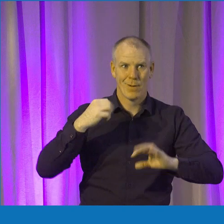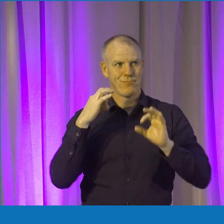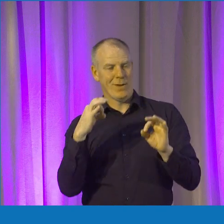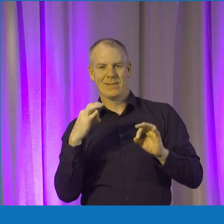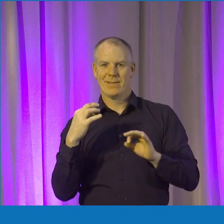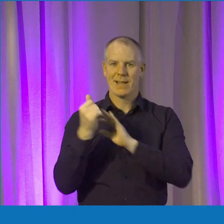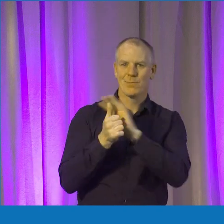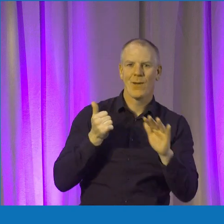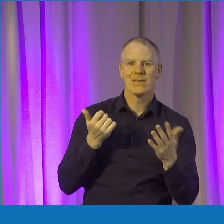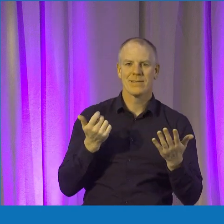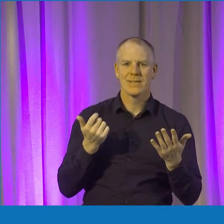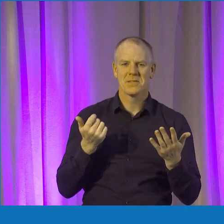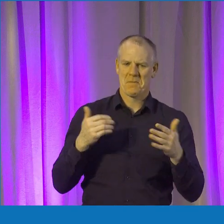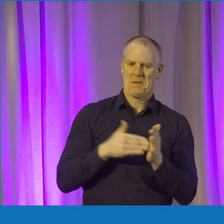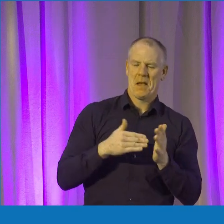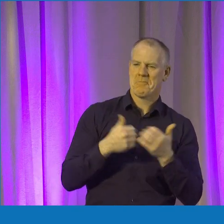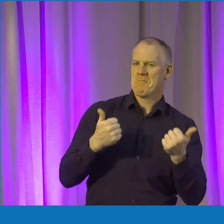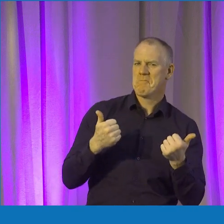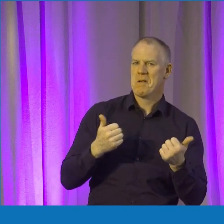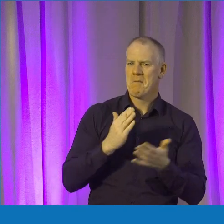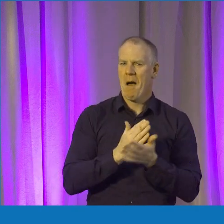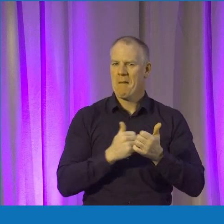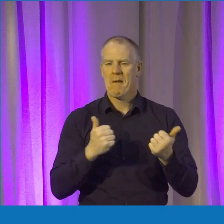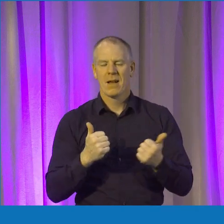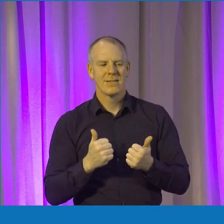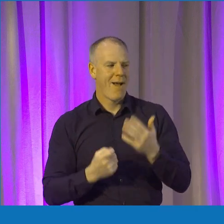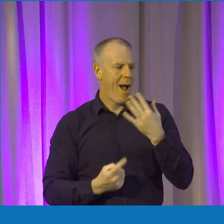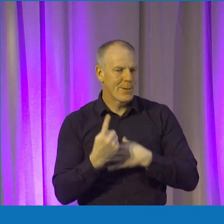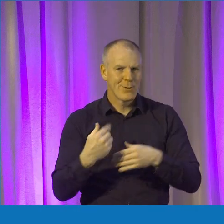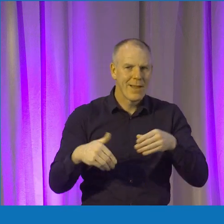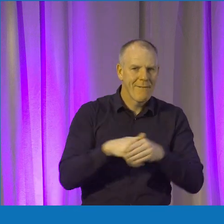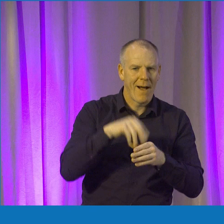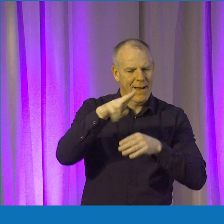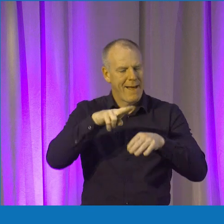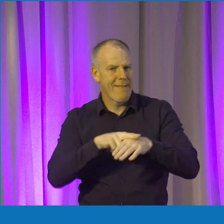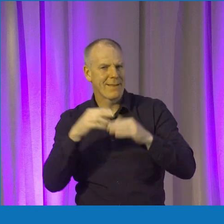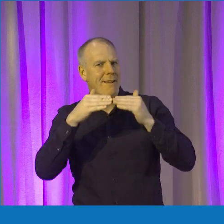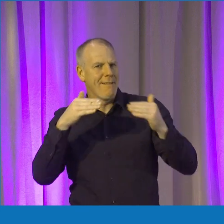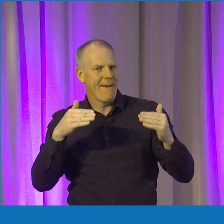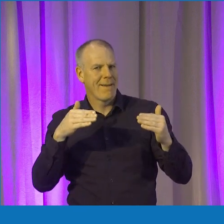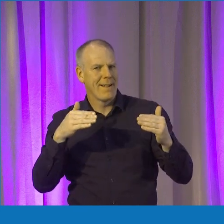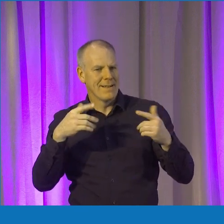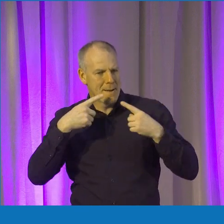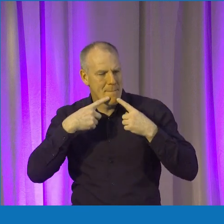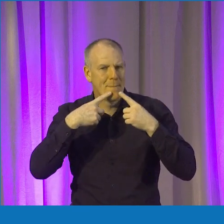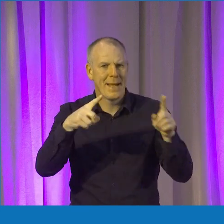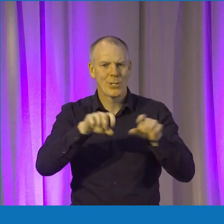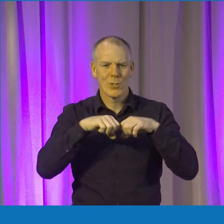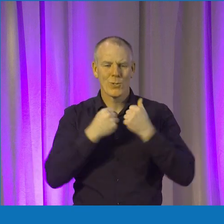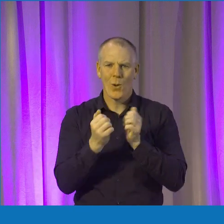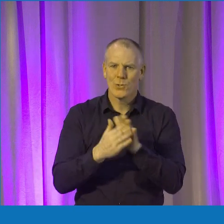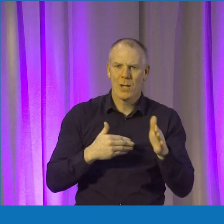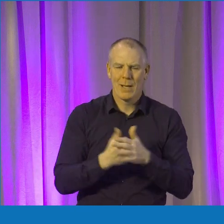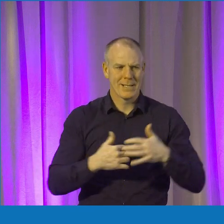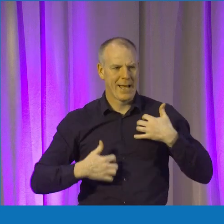experience. So yeah, it's wonderful. No, the opportunity to compete on a national level for just for pitching social enterprises is really